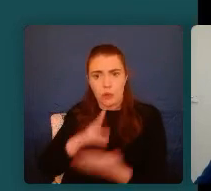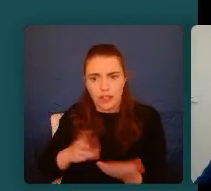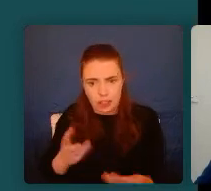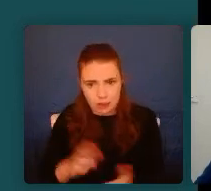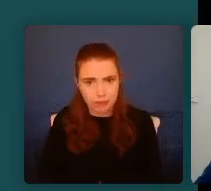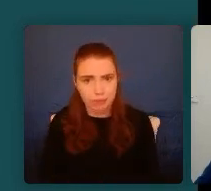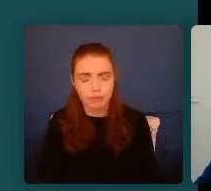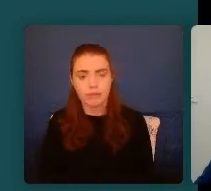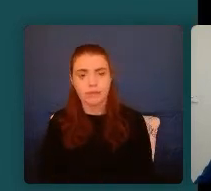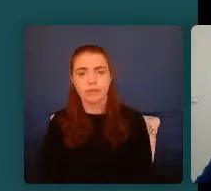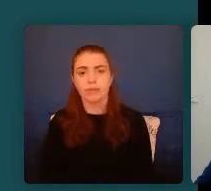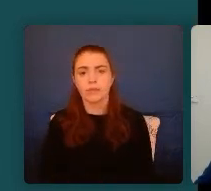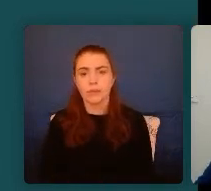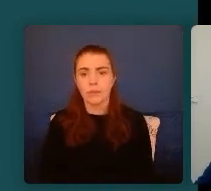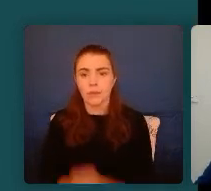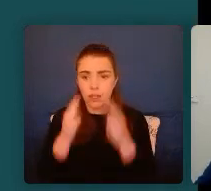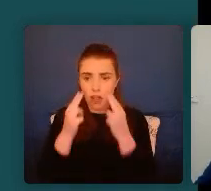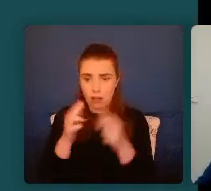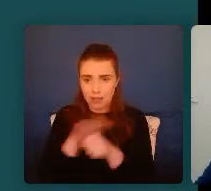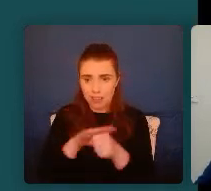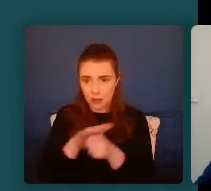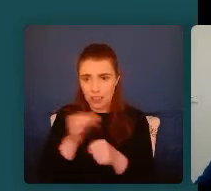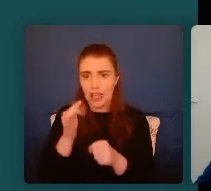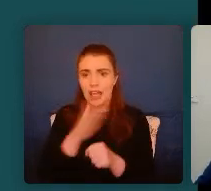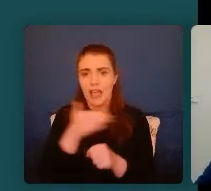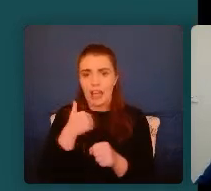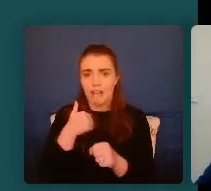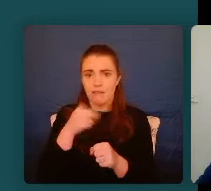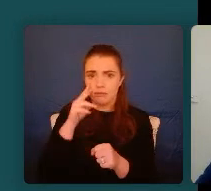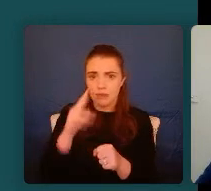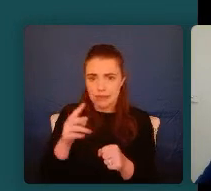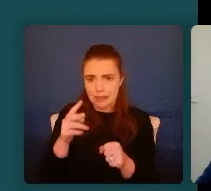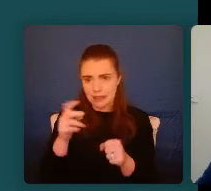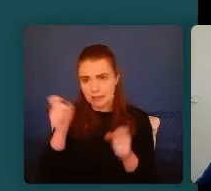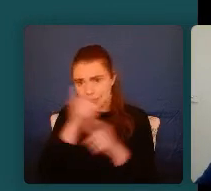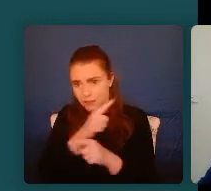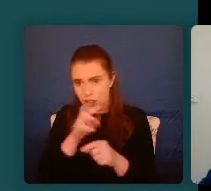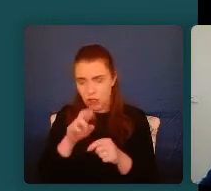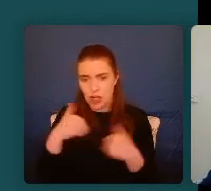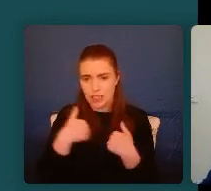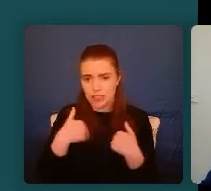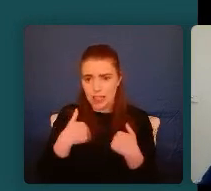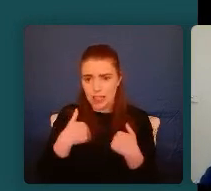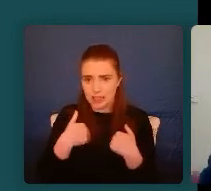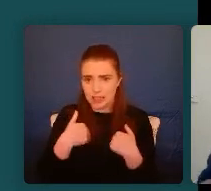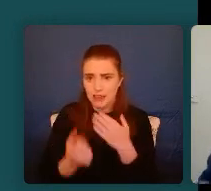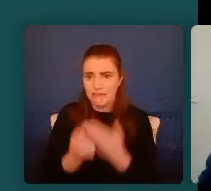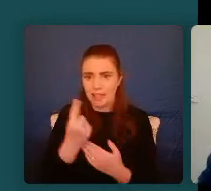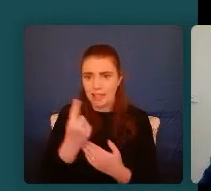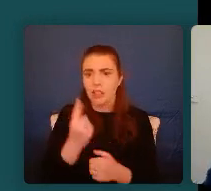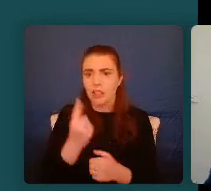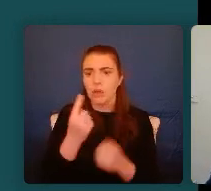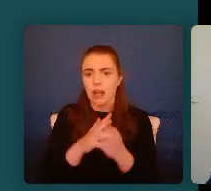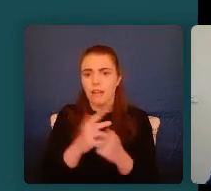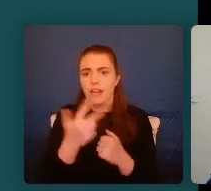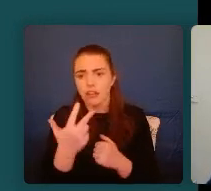normal circumstances, when we encounter a difficult or anxiety provoking event, one of the three responses